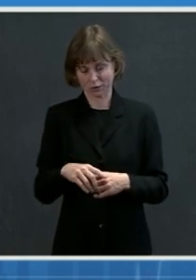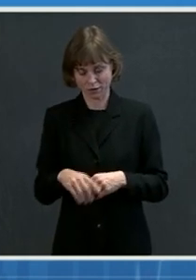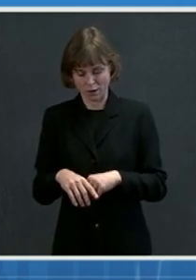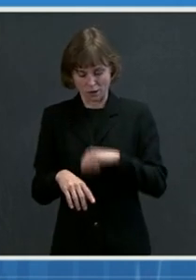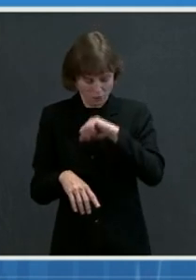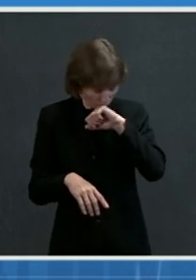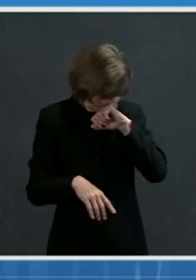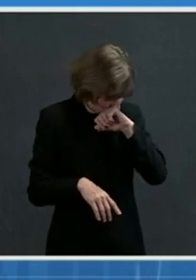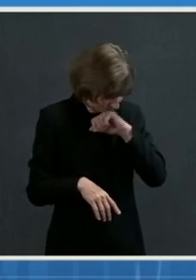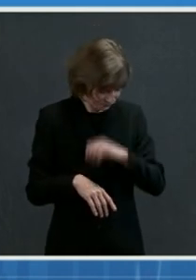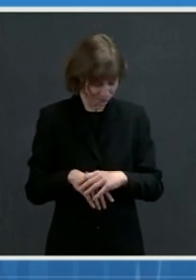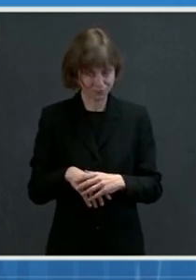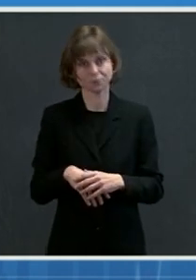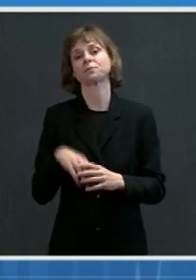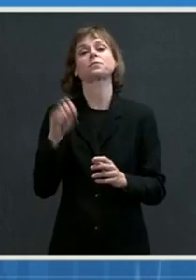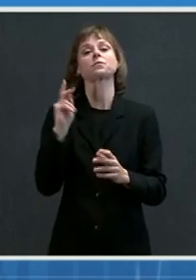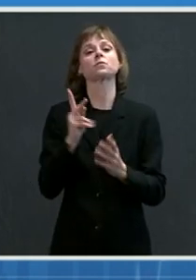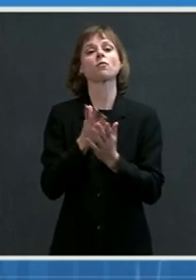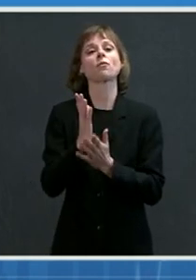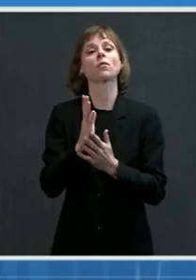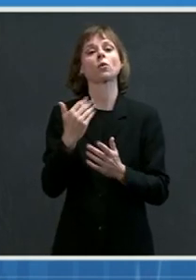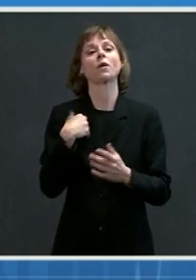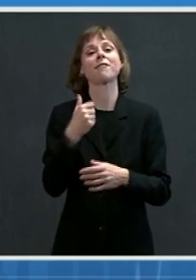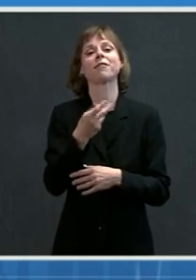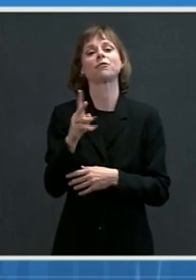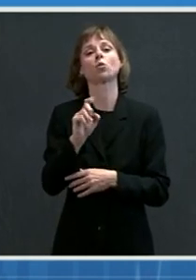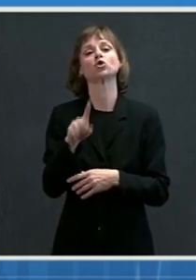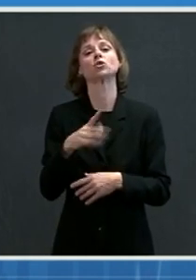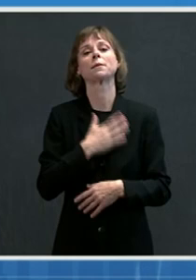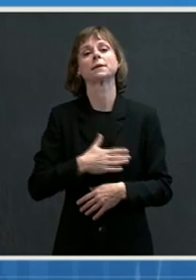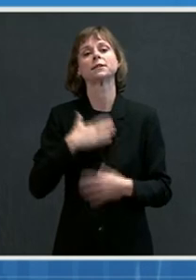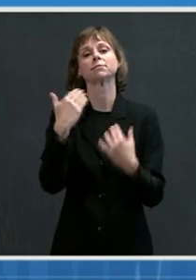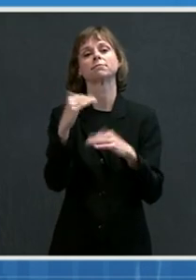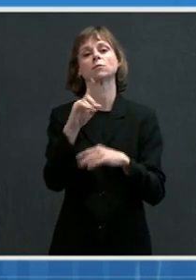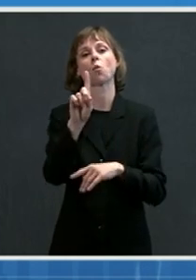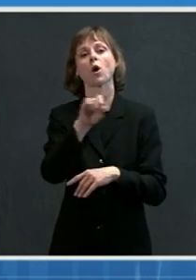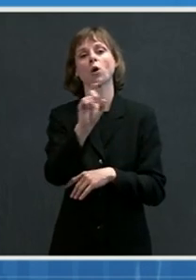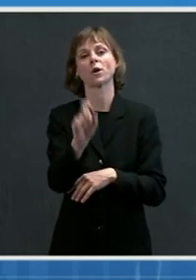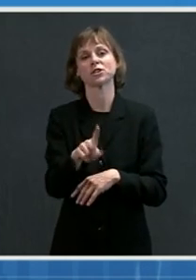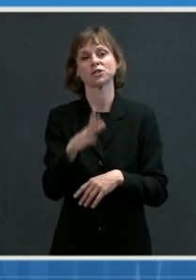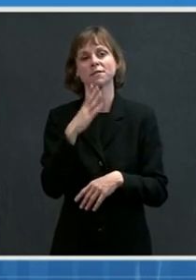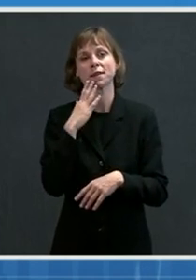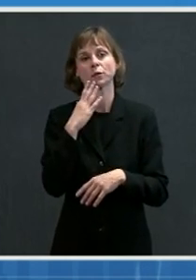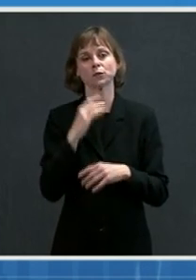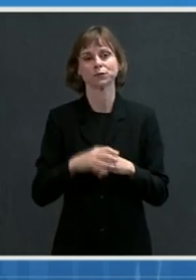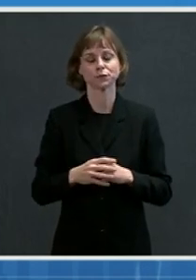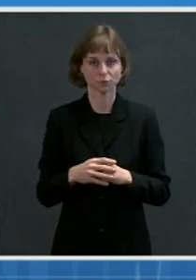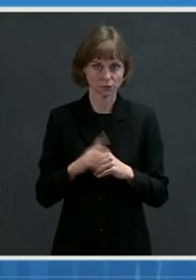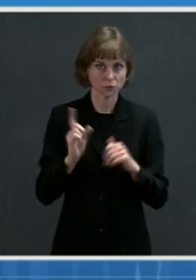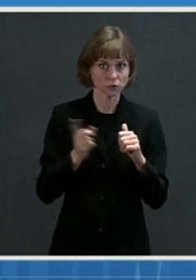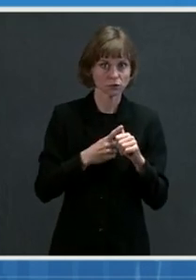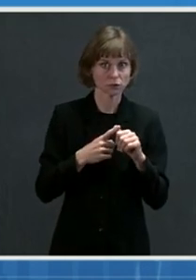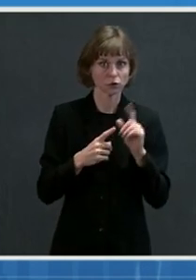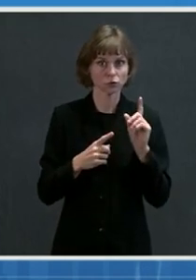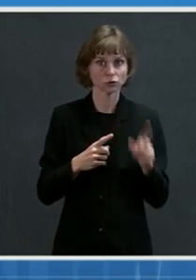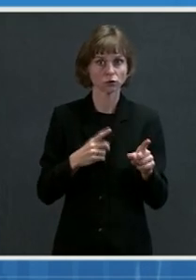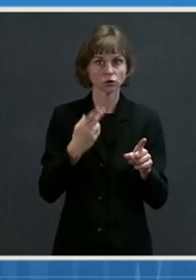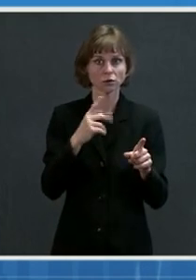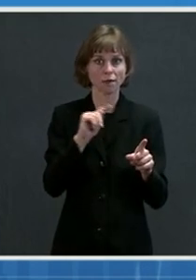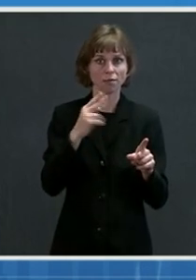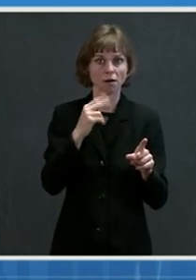All right. We have time for a few questions, and please keep your questions to one question. My first one will go to Morgan Chalfant at The Hill.